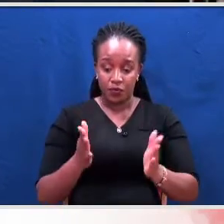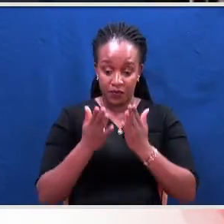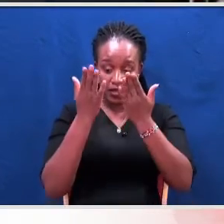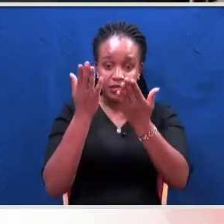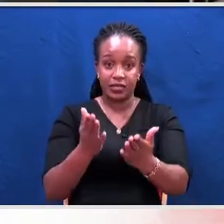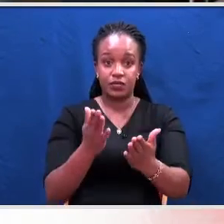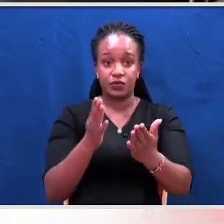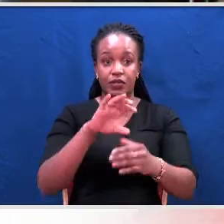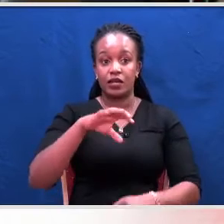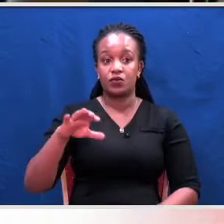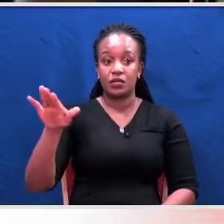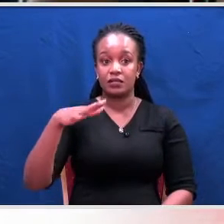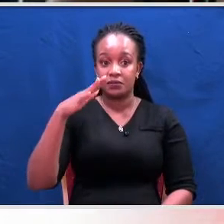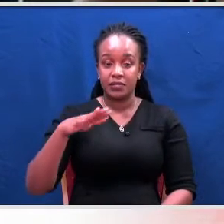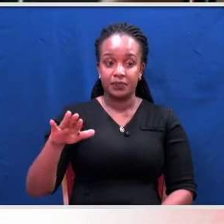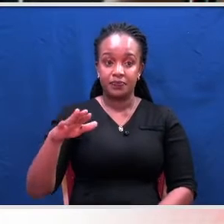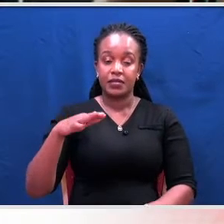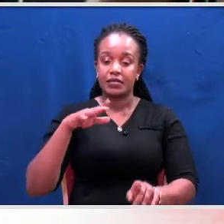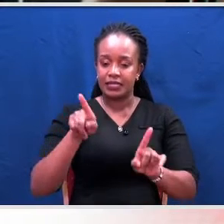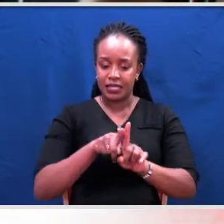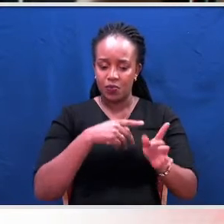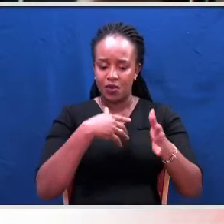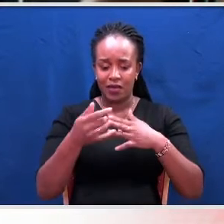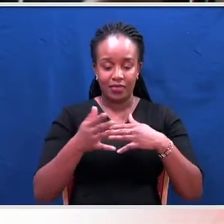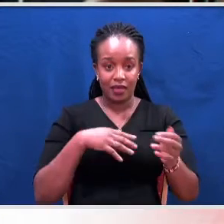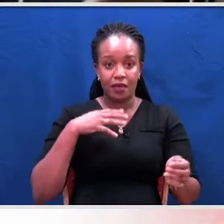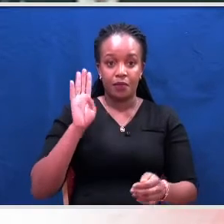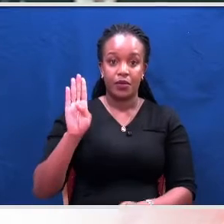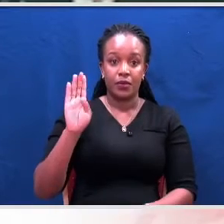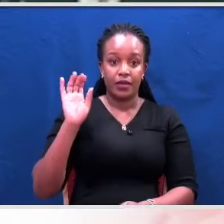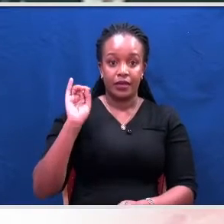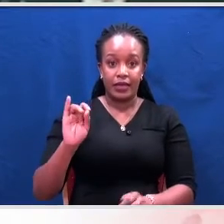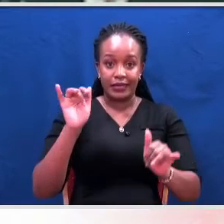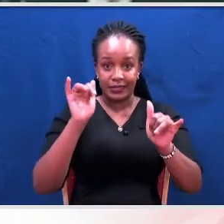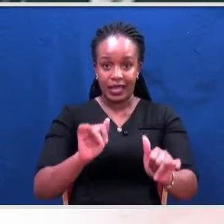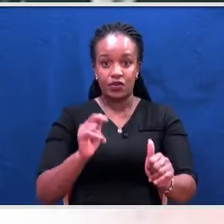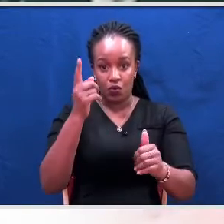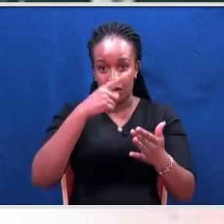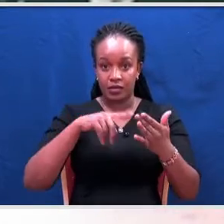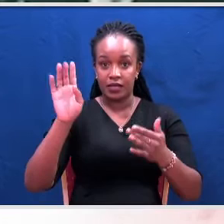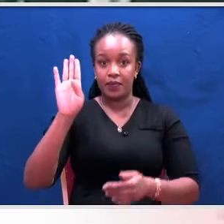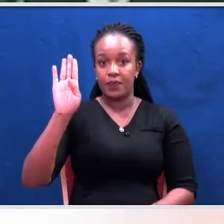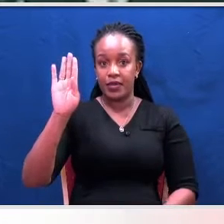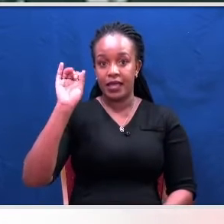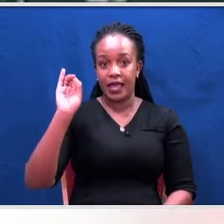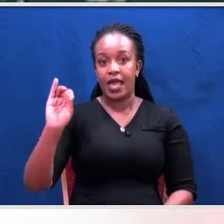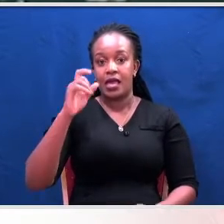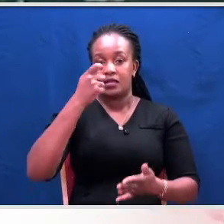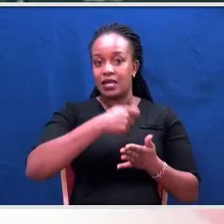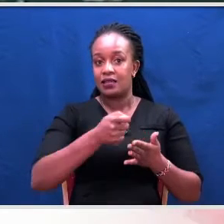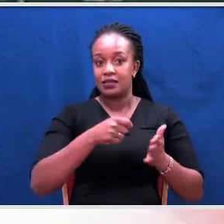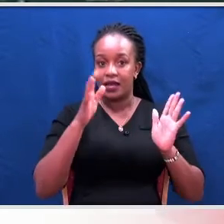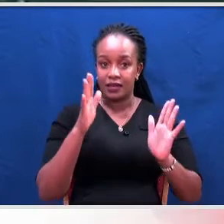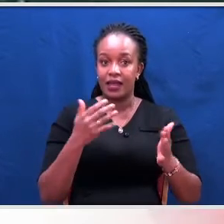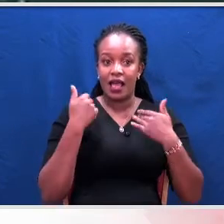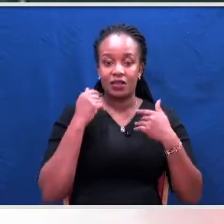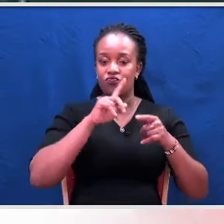And as to whether the BBI process stayed on track, the respondents insisted that the BBI secretariat put the cut before the horse